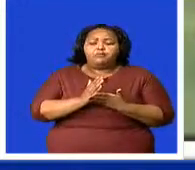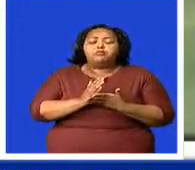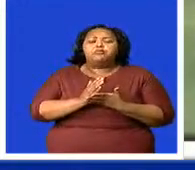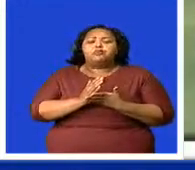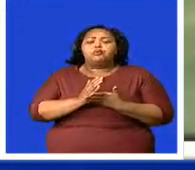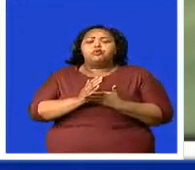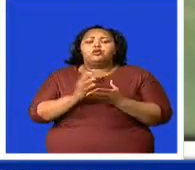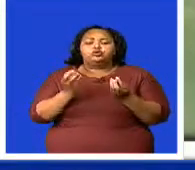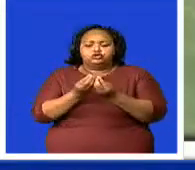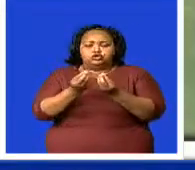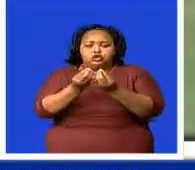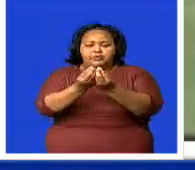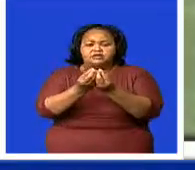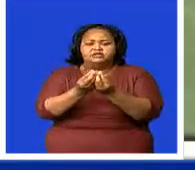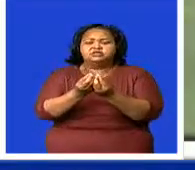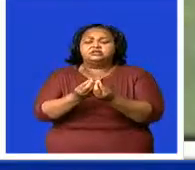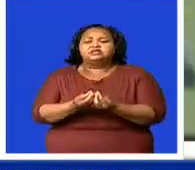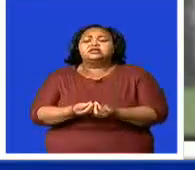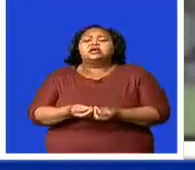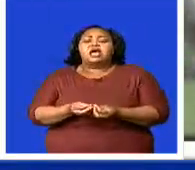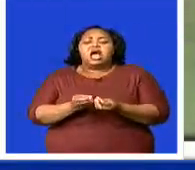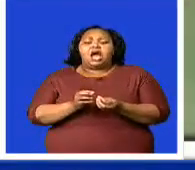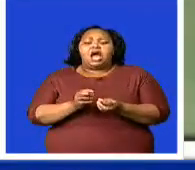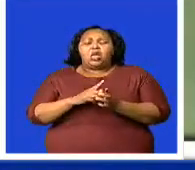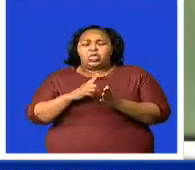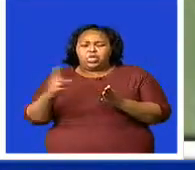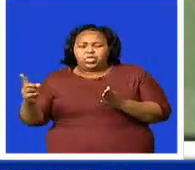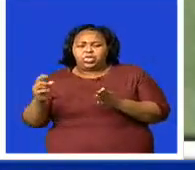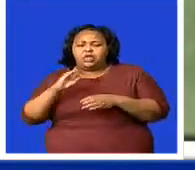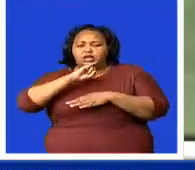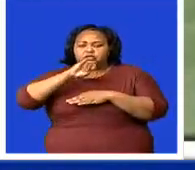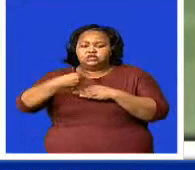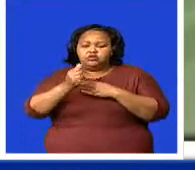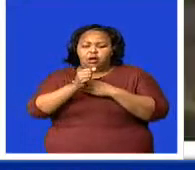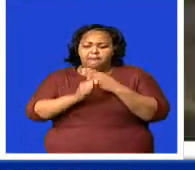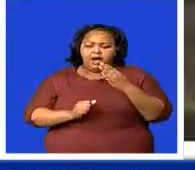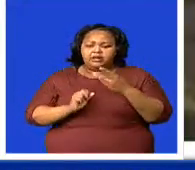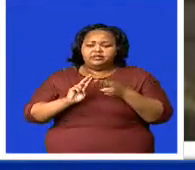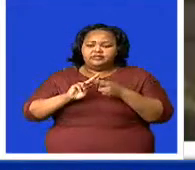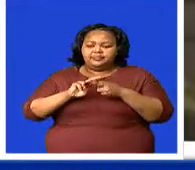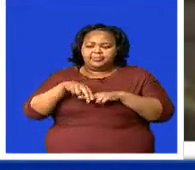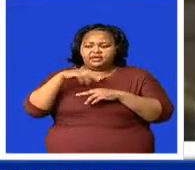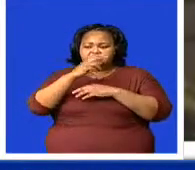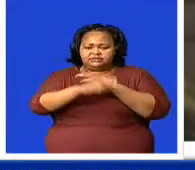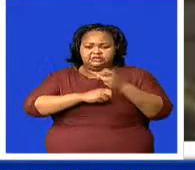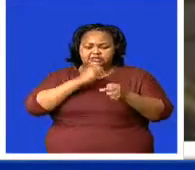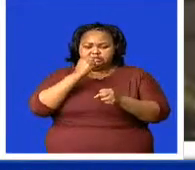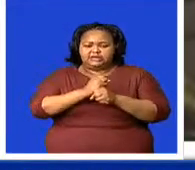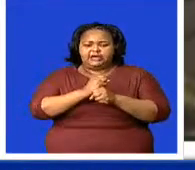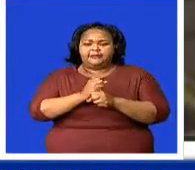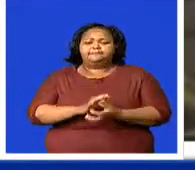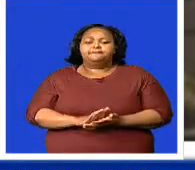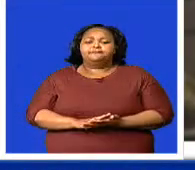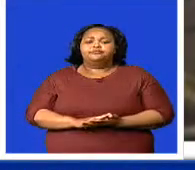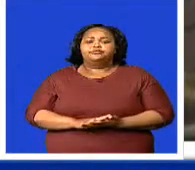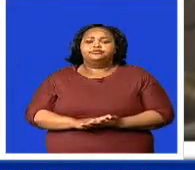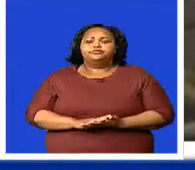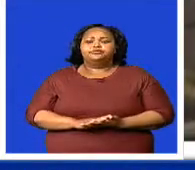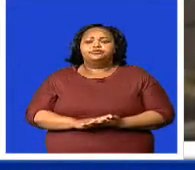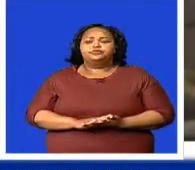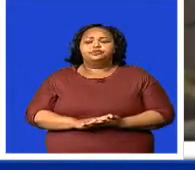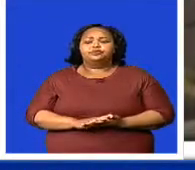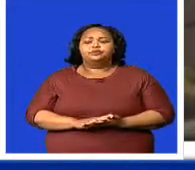year. According to the association's president, Albert Mhlanga, these opens include Roeswazi Open, Ubombo Open,